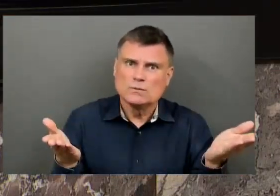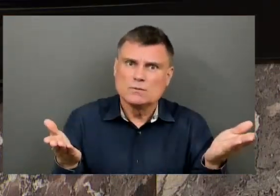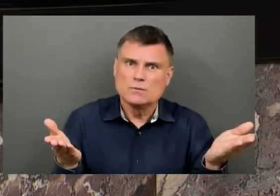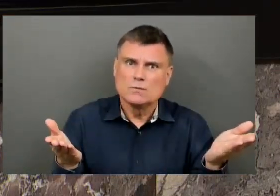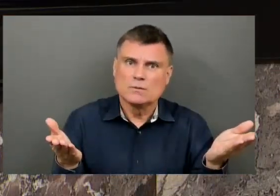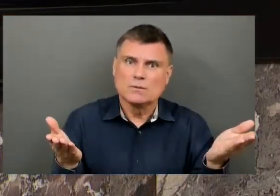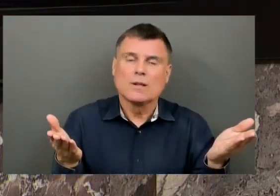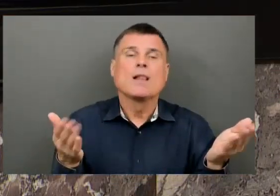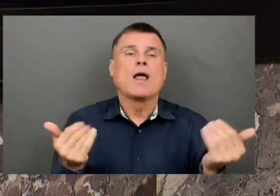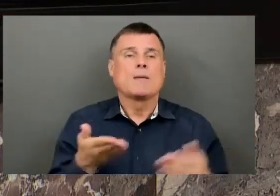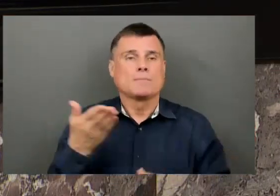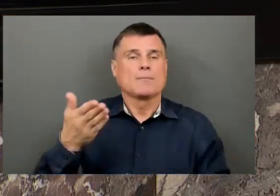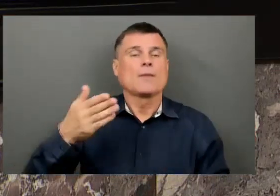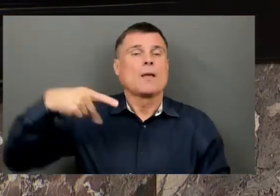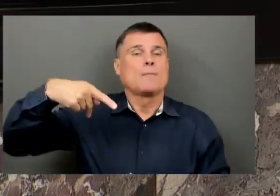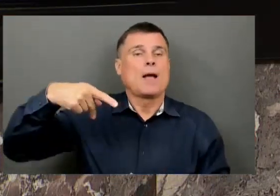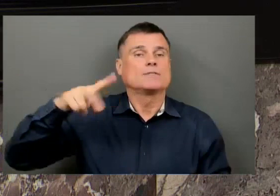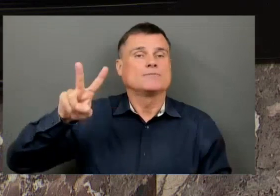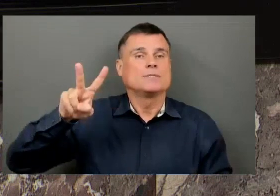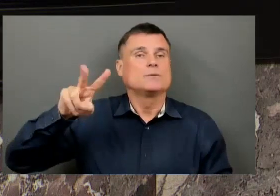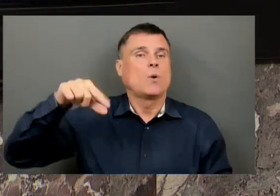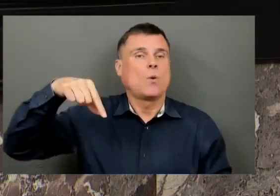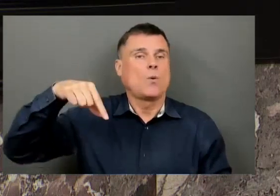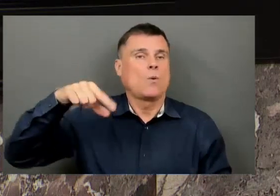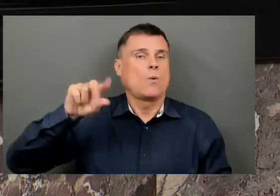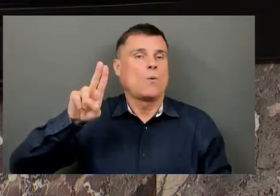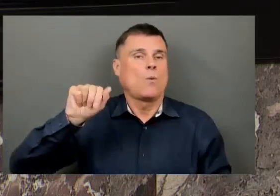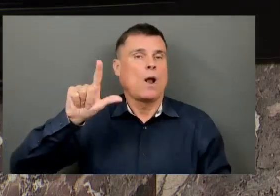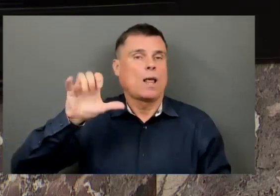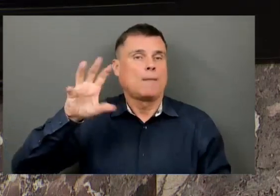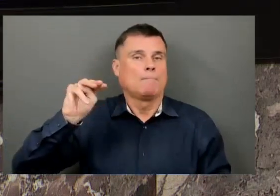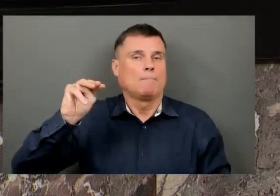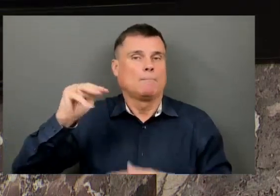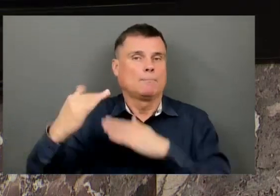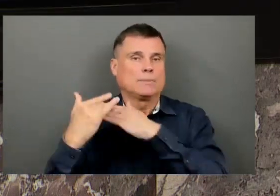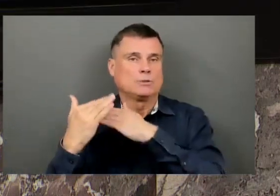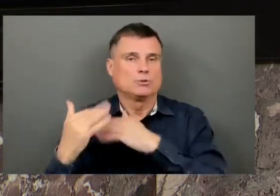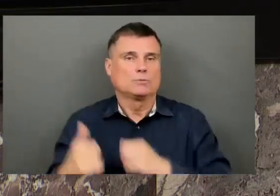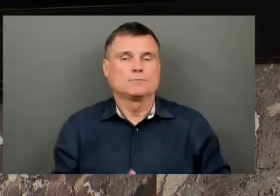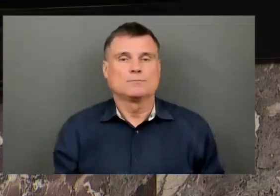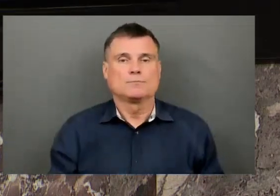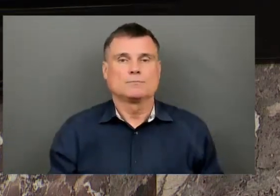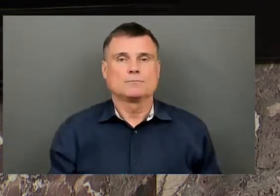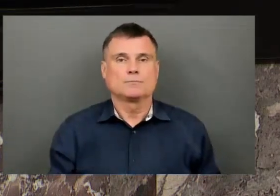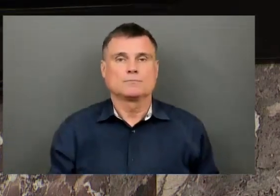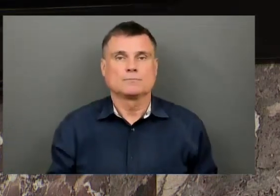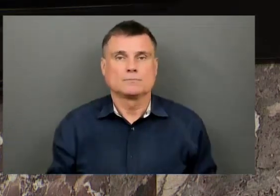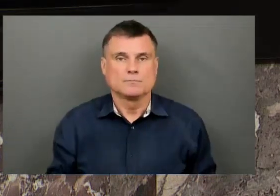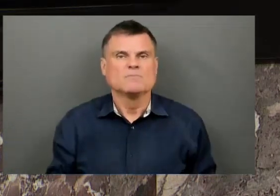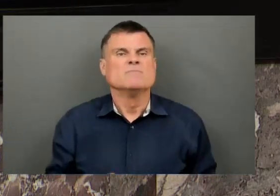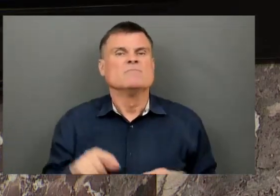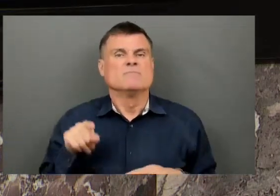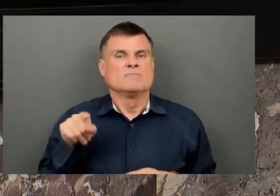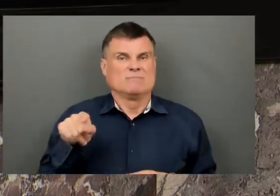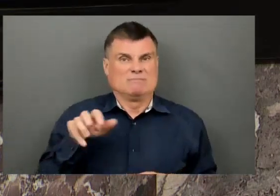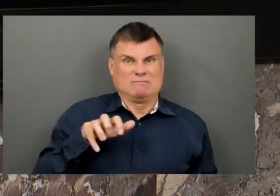for a family doctor. The lucky ones, they wait up to three years to get connected, but that list is growing longer and longer every day.